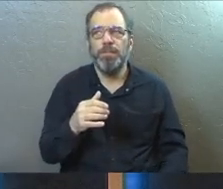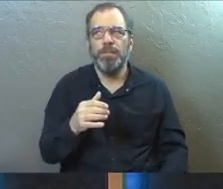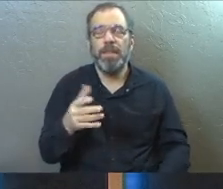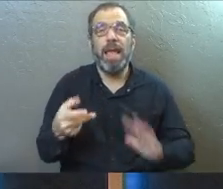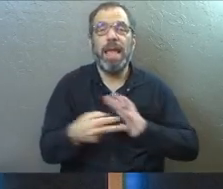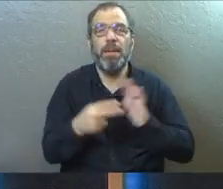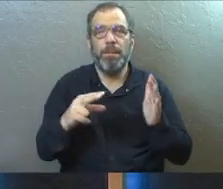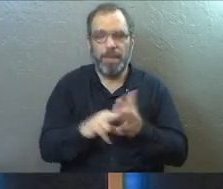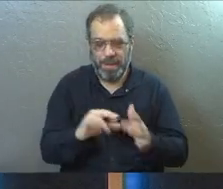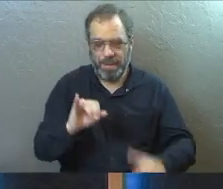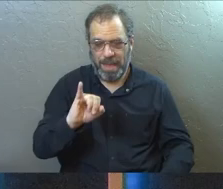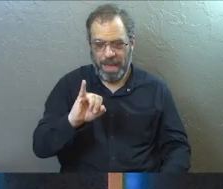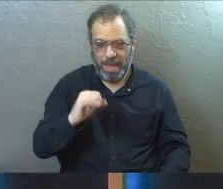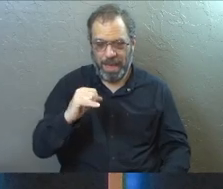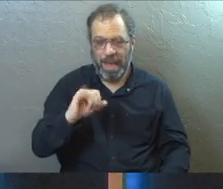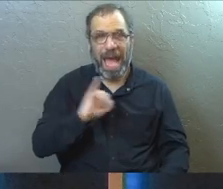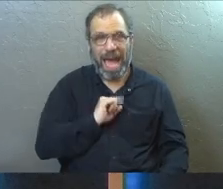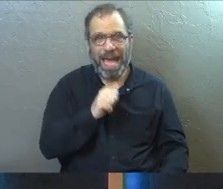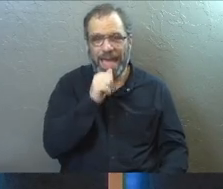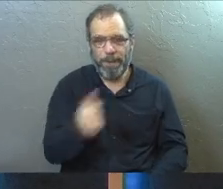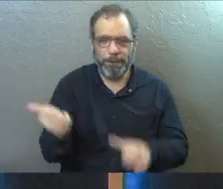It means, I am baptized.